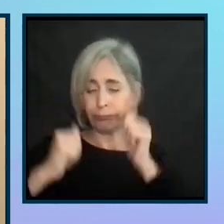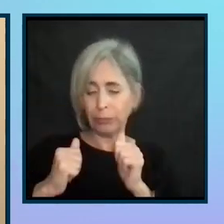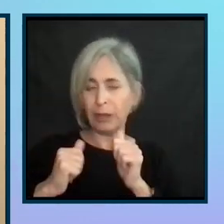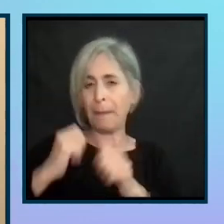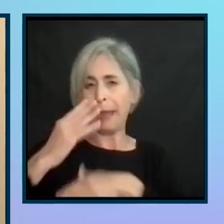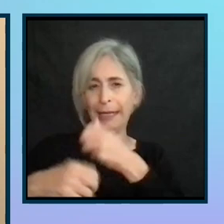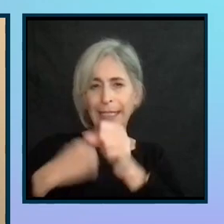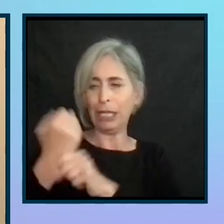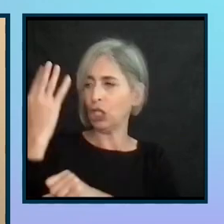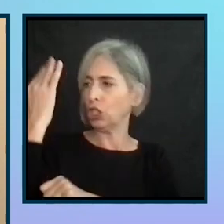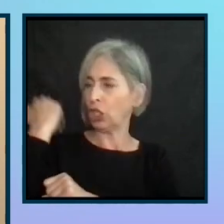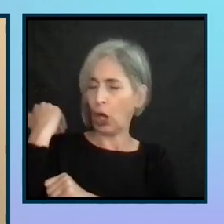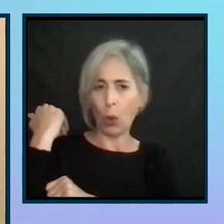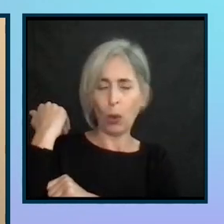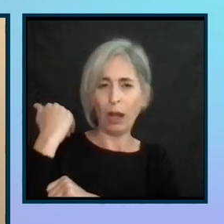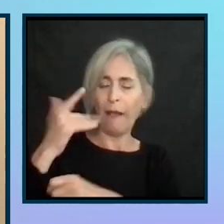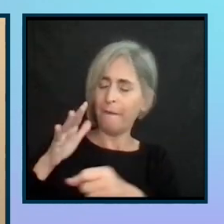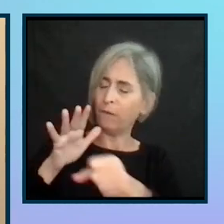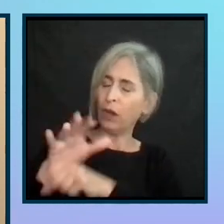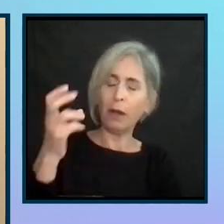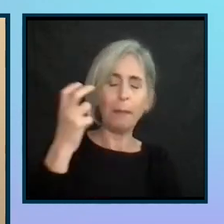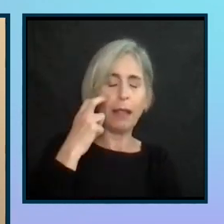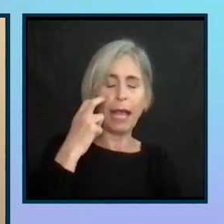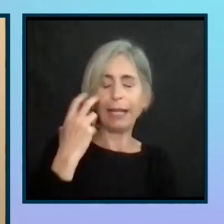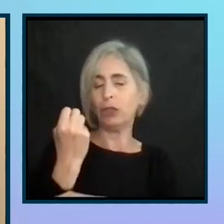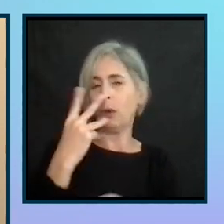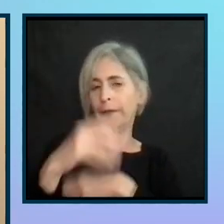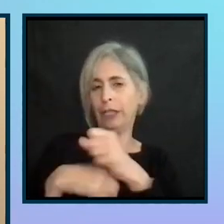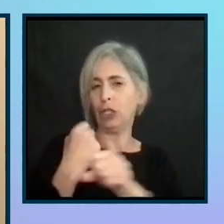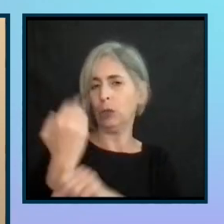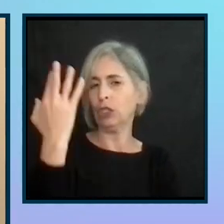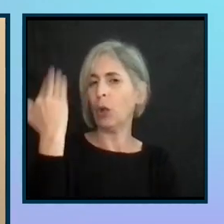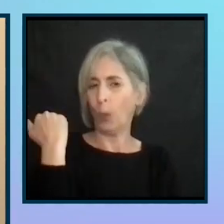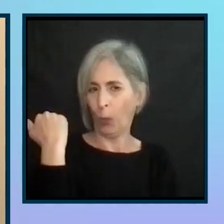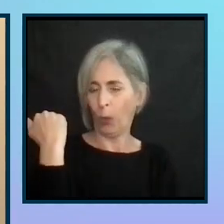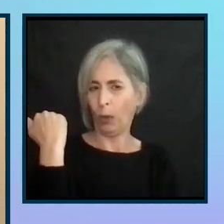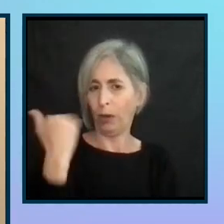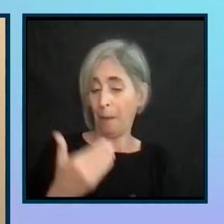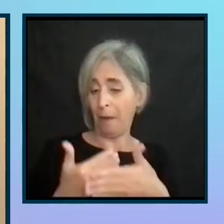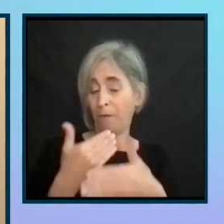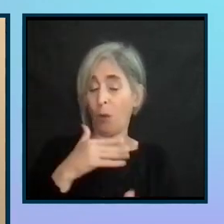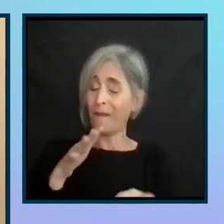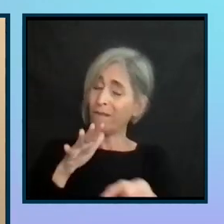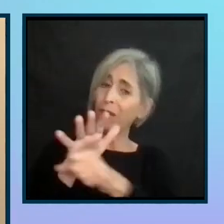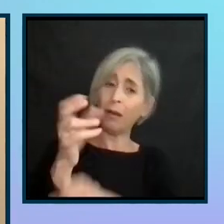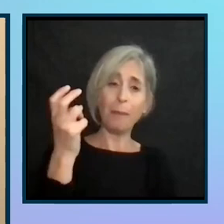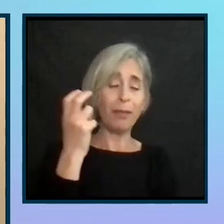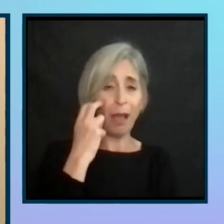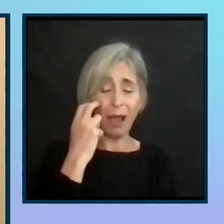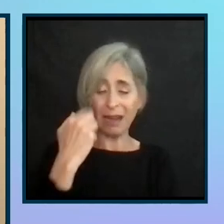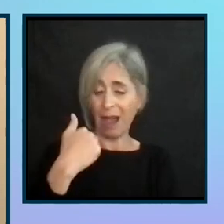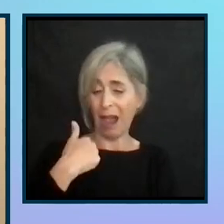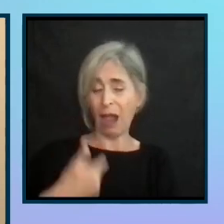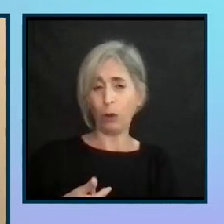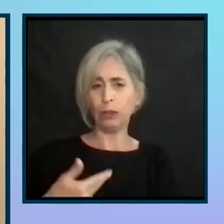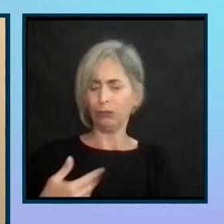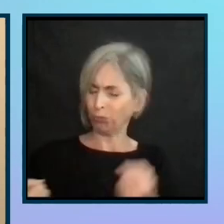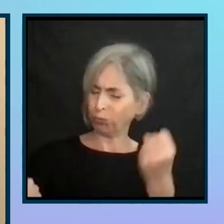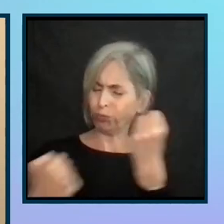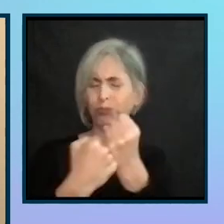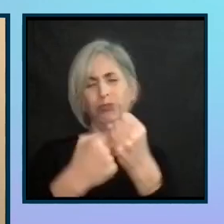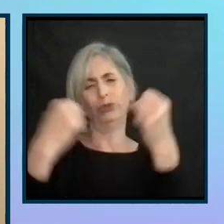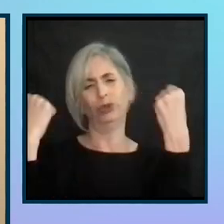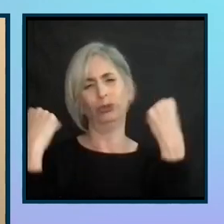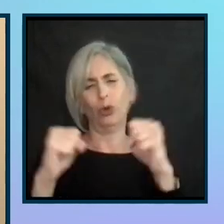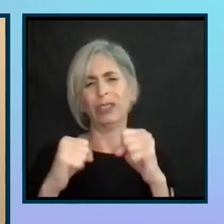years ago, but I went totally blind about 12 years ago. And before I went totally blind, I was a huge sports fan.